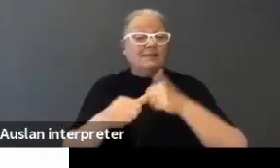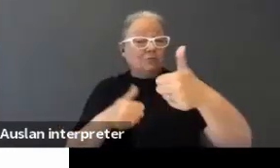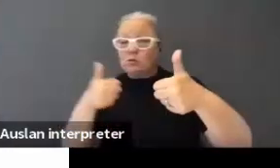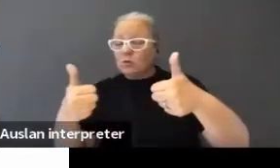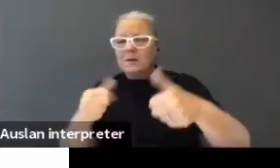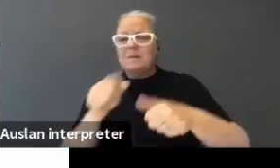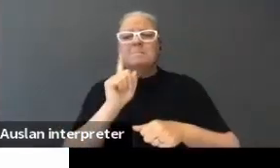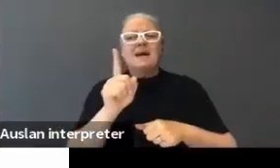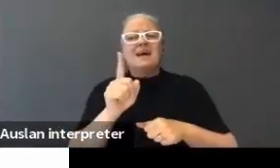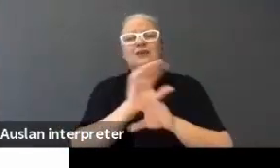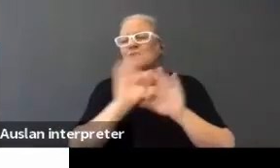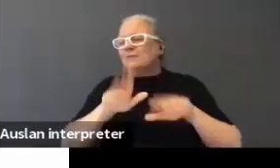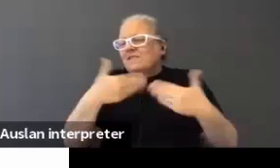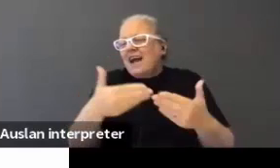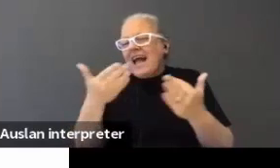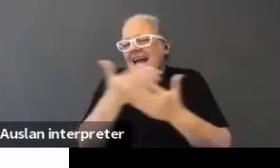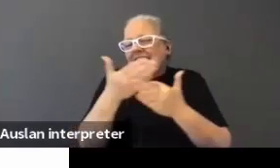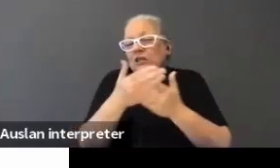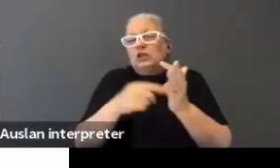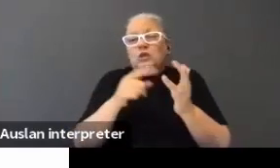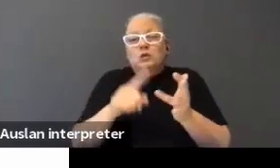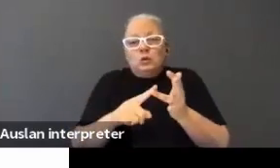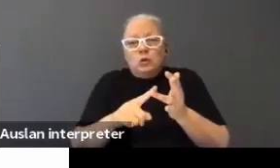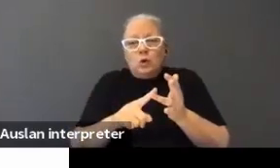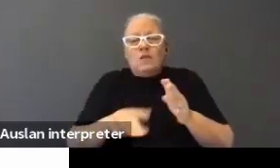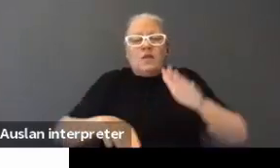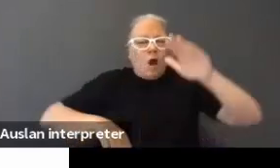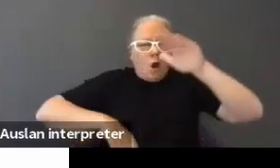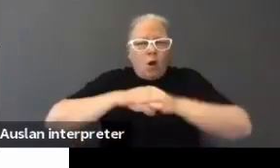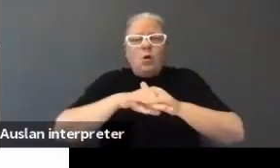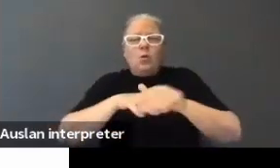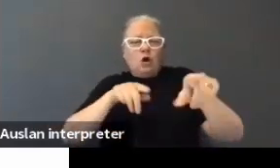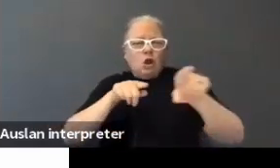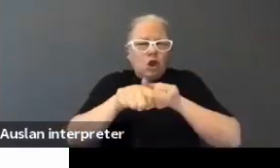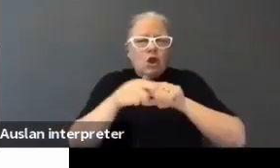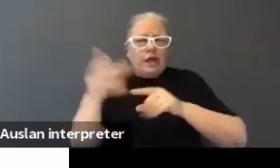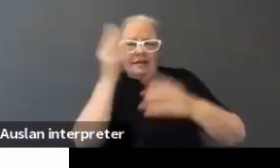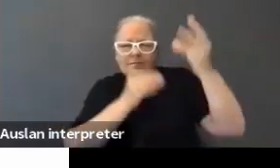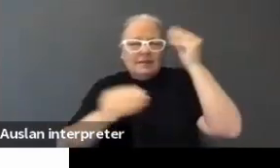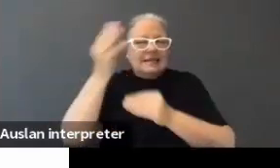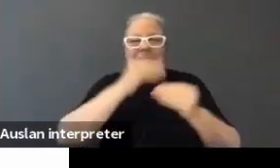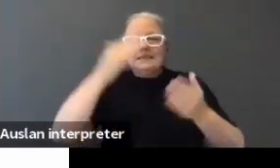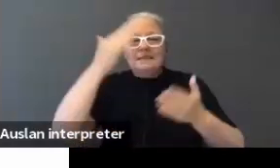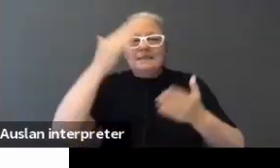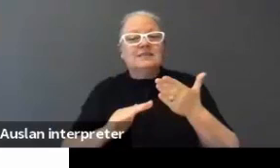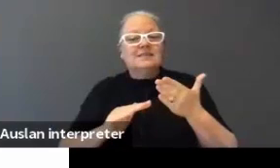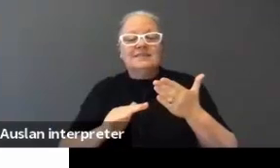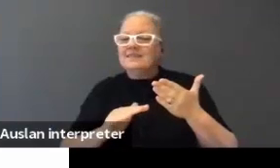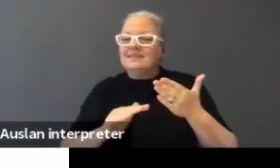providing access to the whole learning experience unless you're also